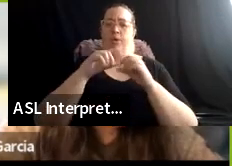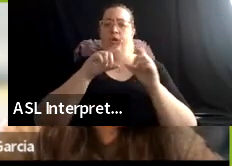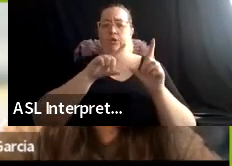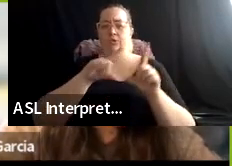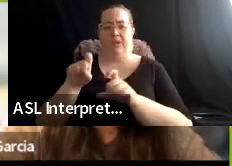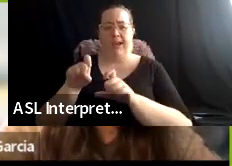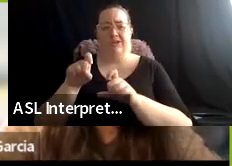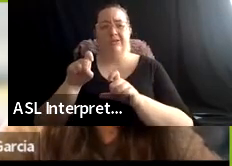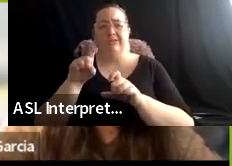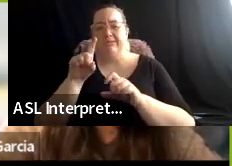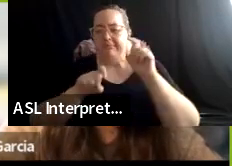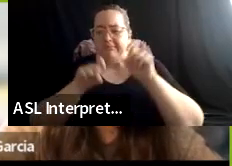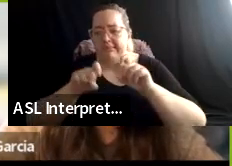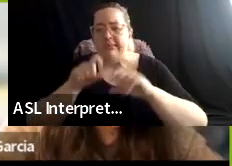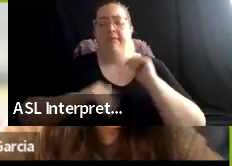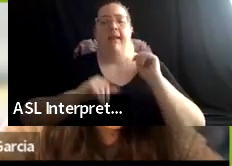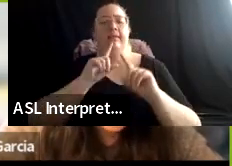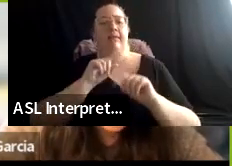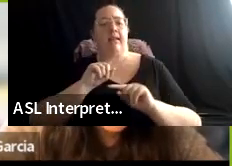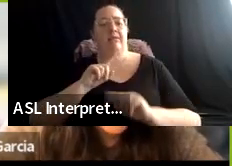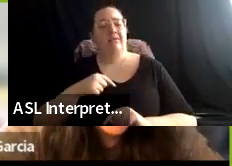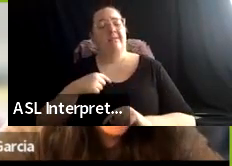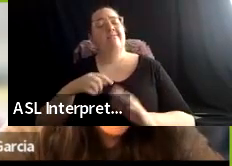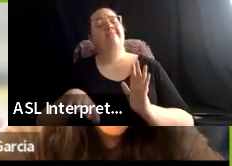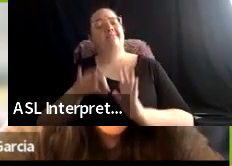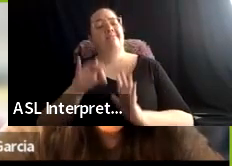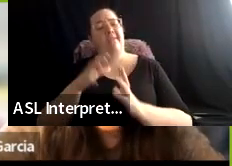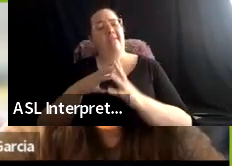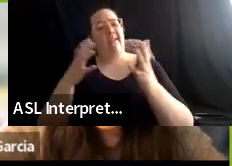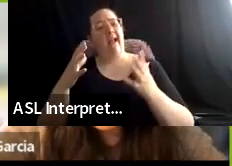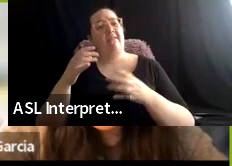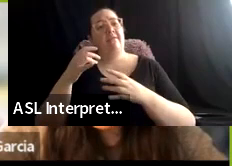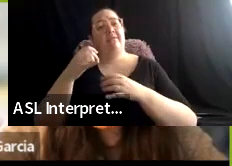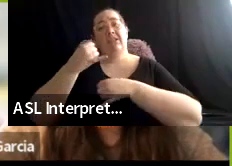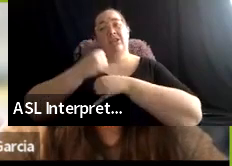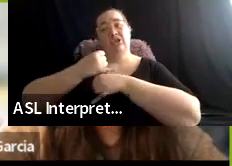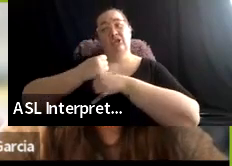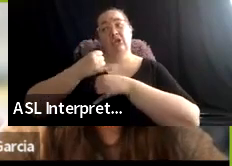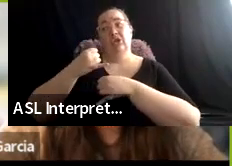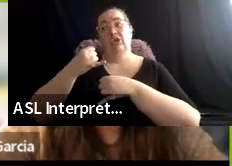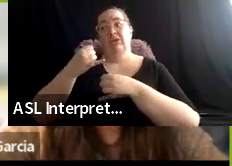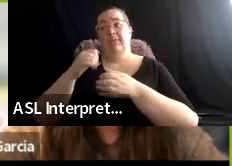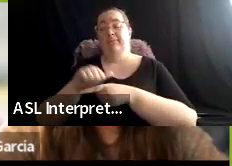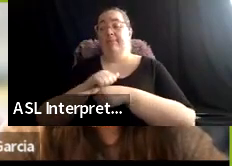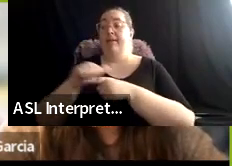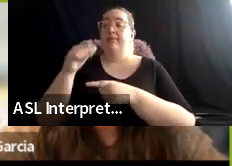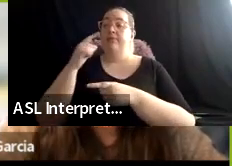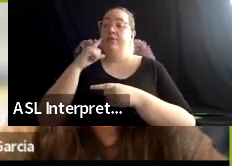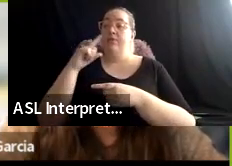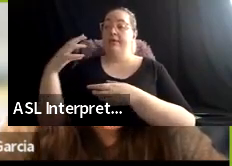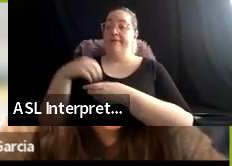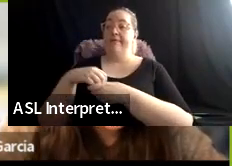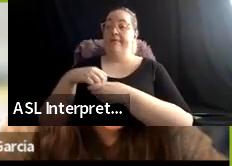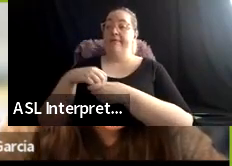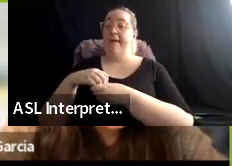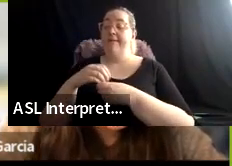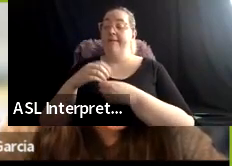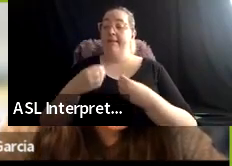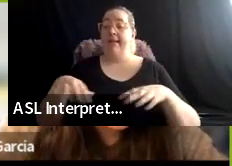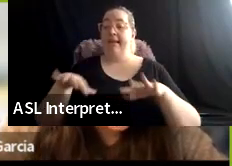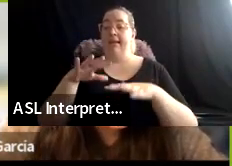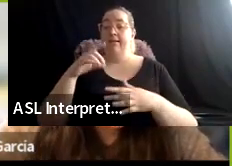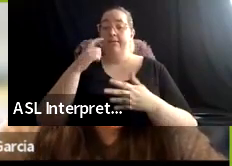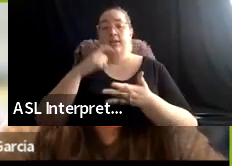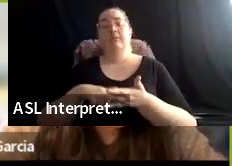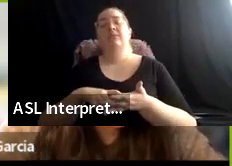found that a lot of institutions practices, uh, involving land acknowledgements were, um, really